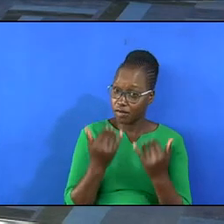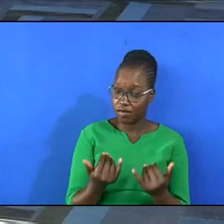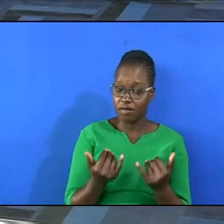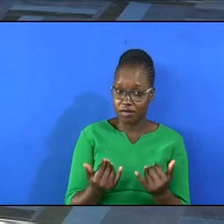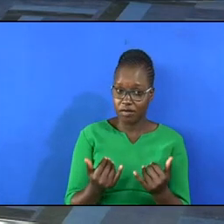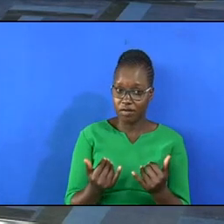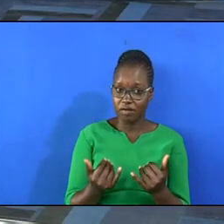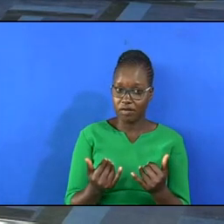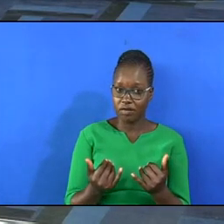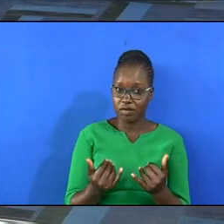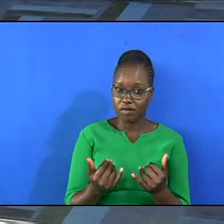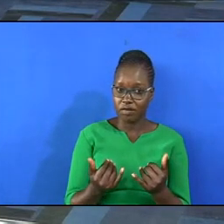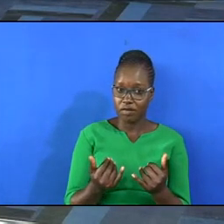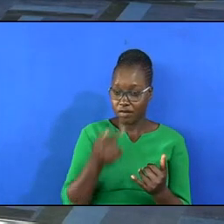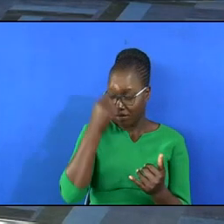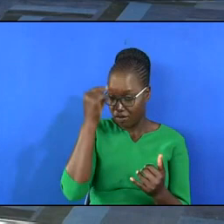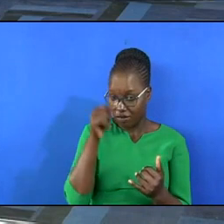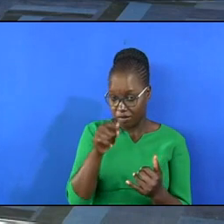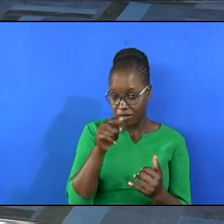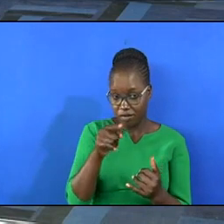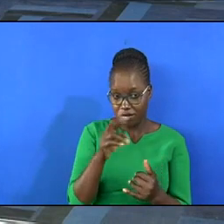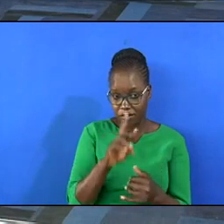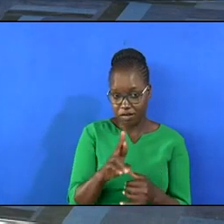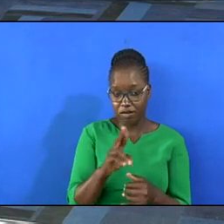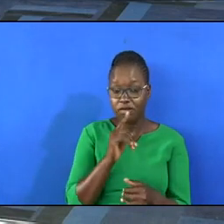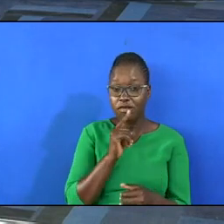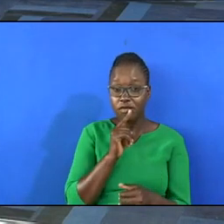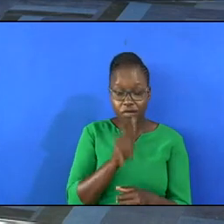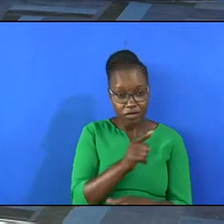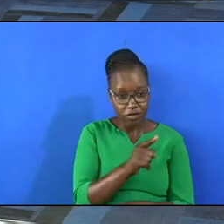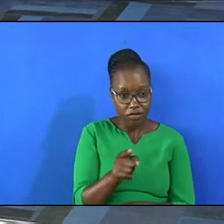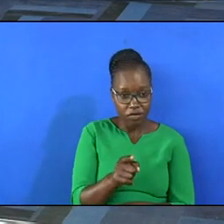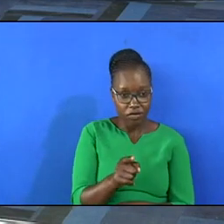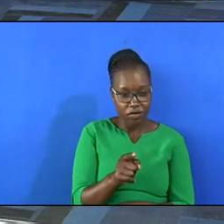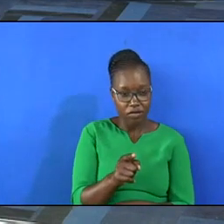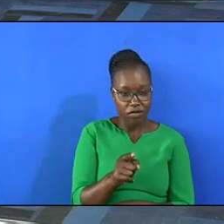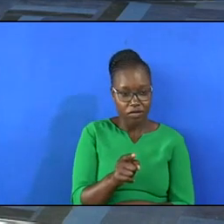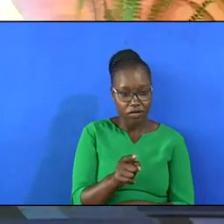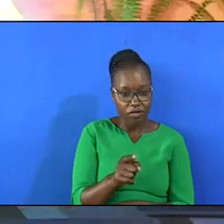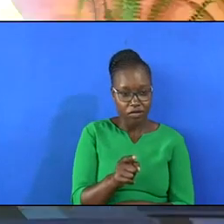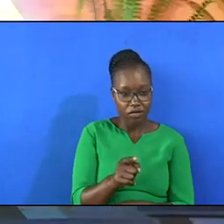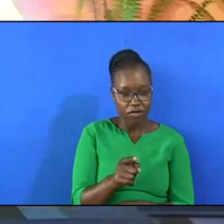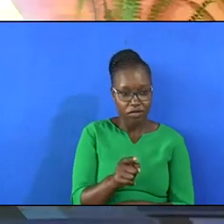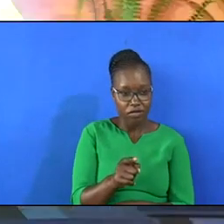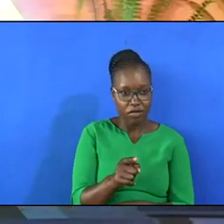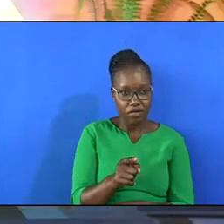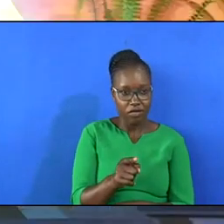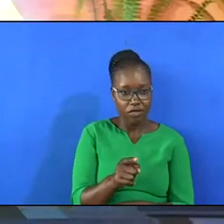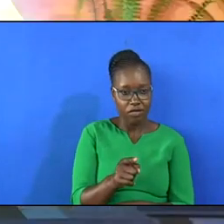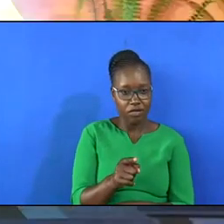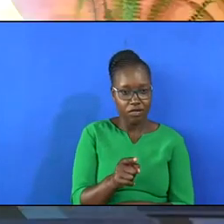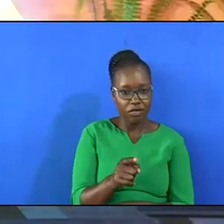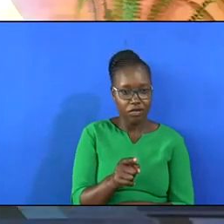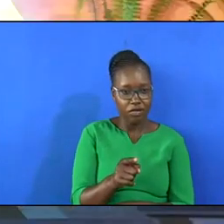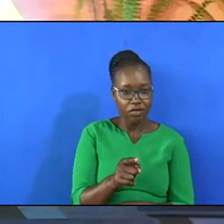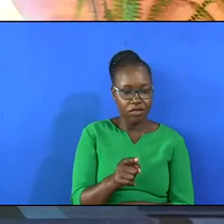because of who you are I command you God is